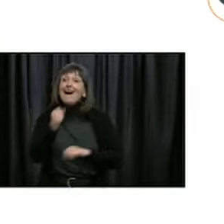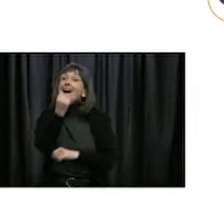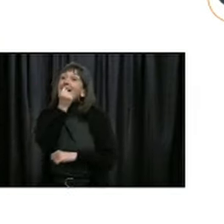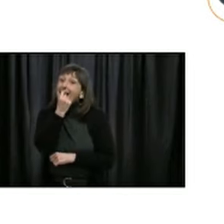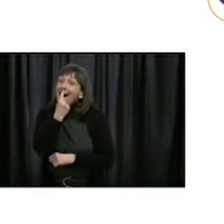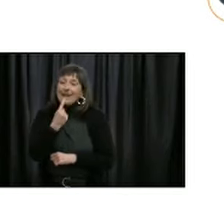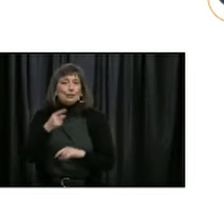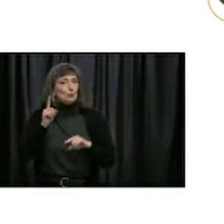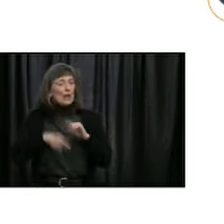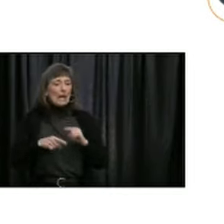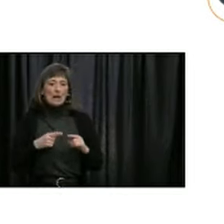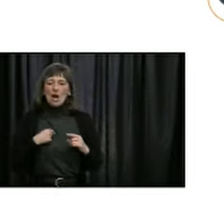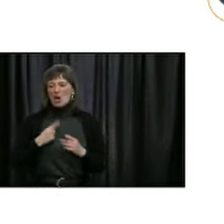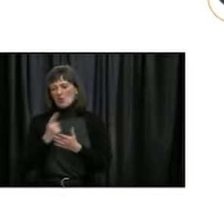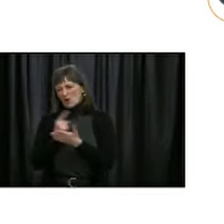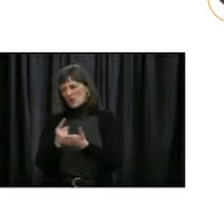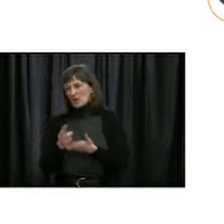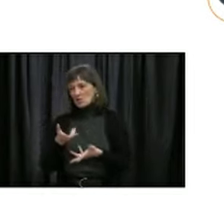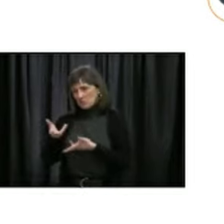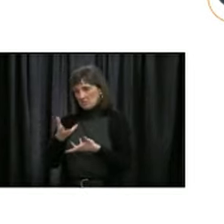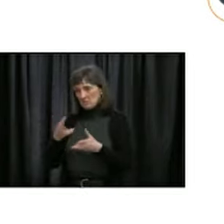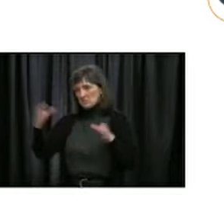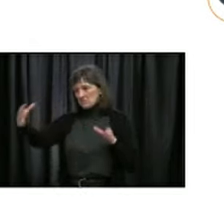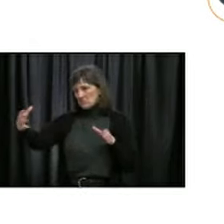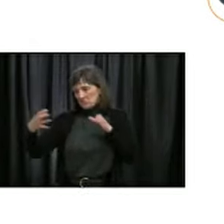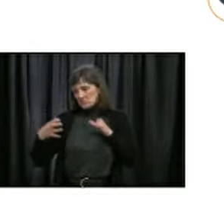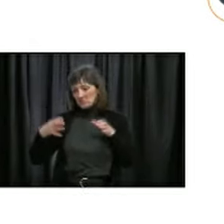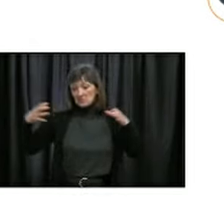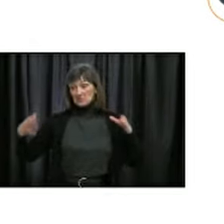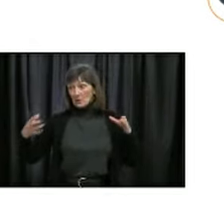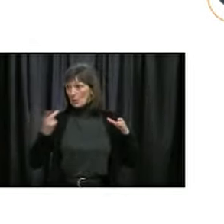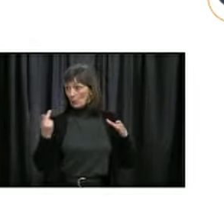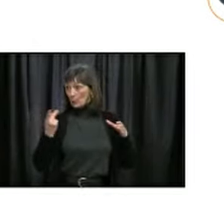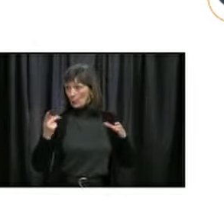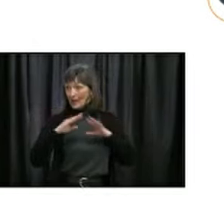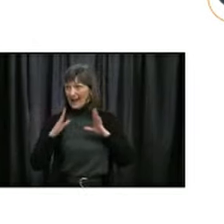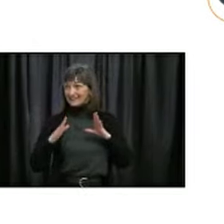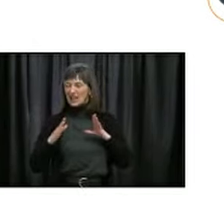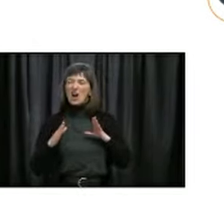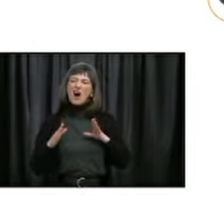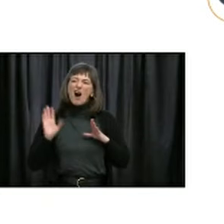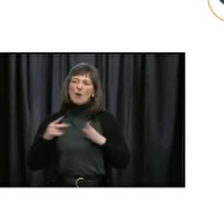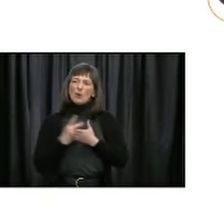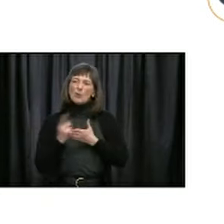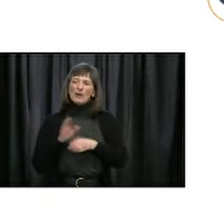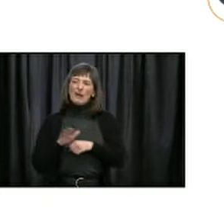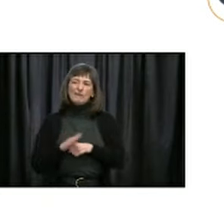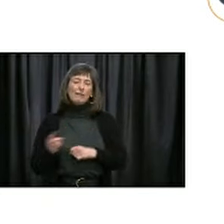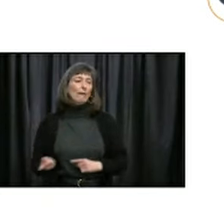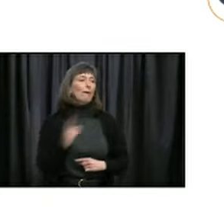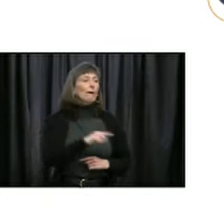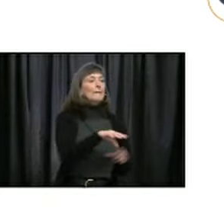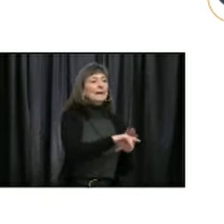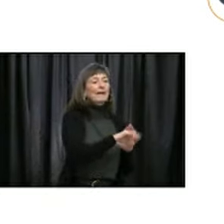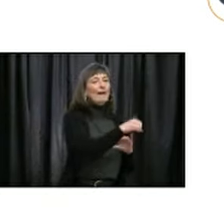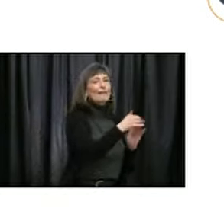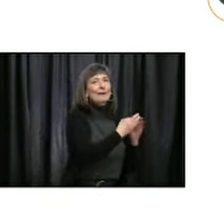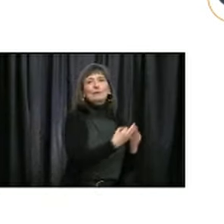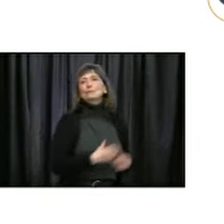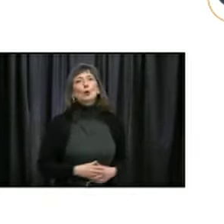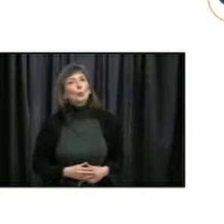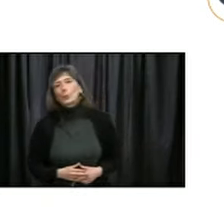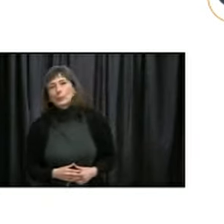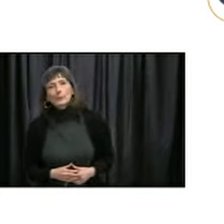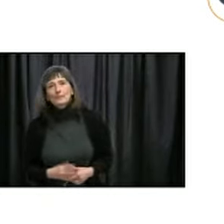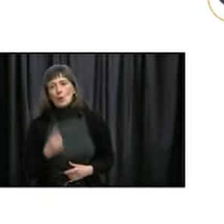you can't decide after a week that you don't want to be in that double bubble anymore and go find someone else. You have to stick with it. So you make your decision, and you stick with